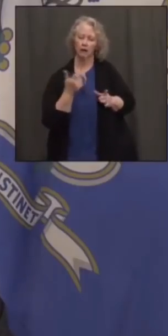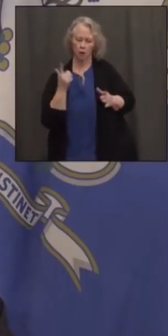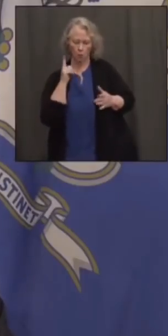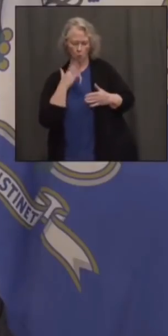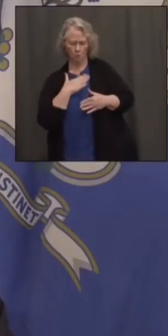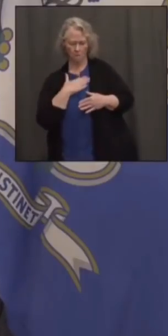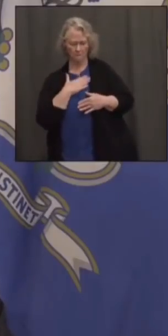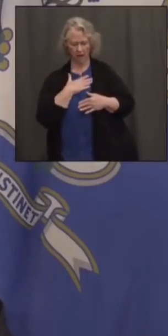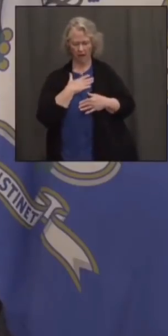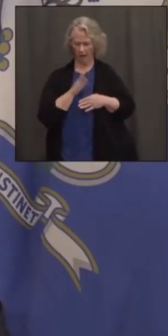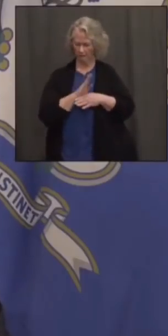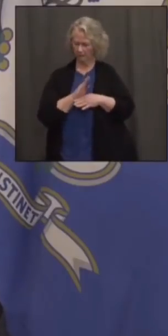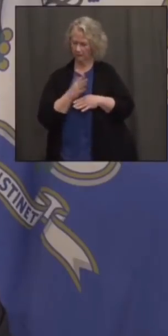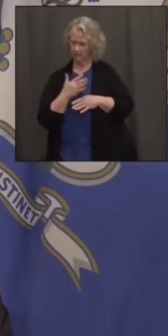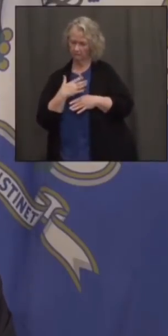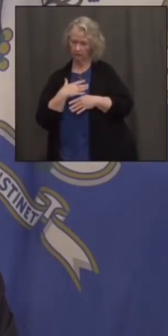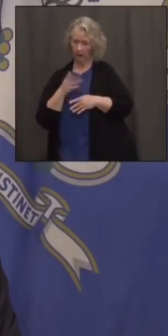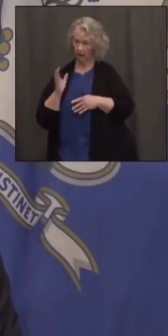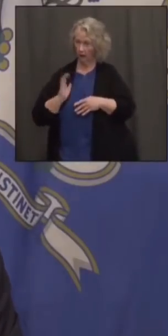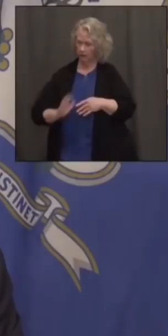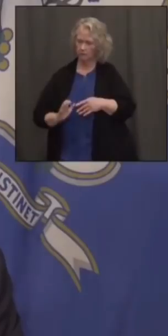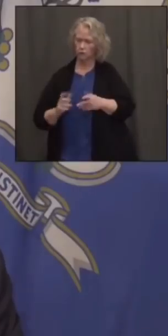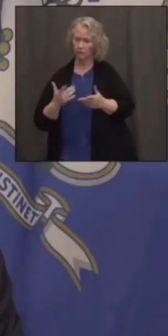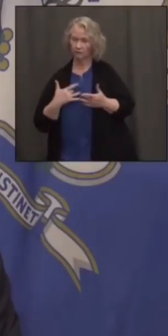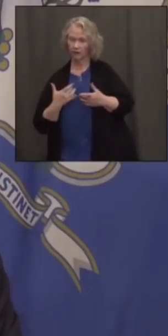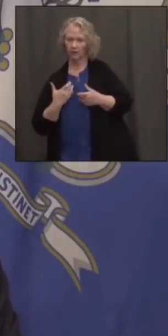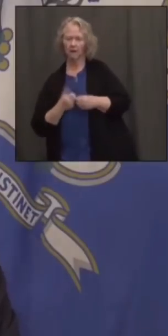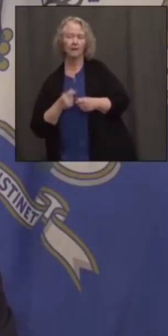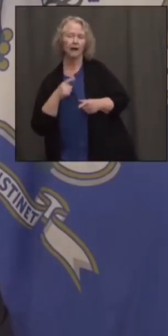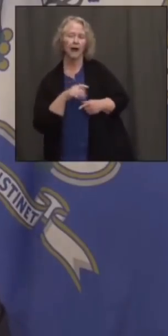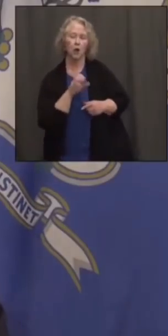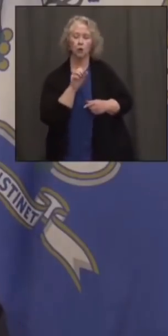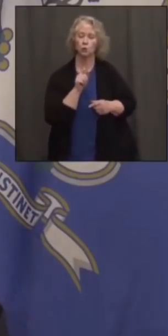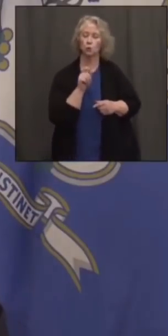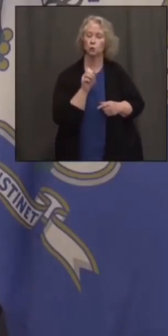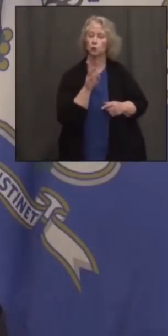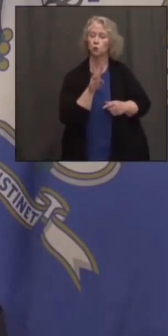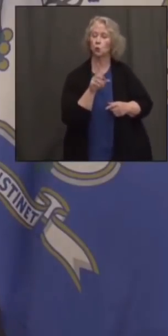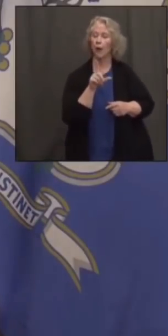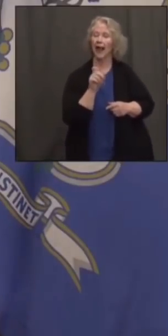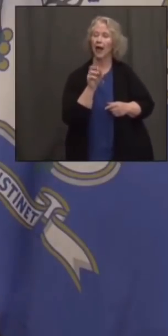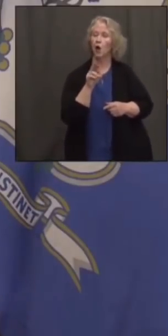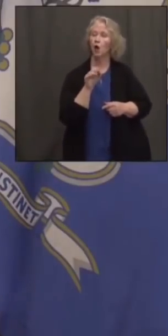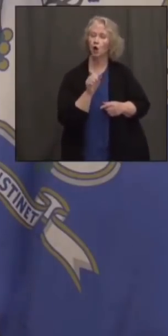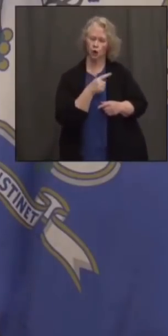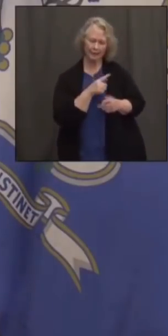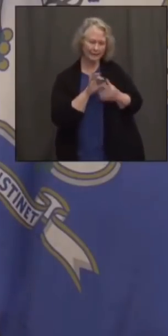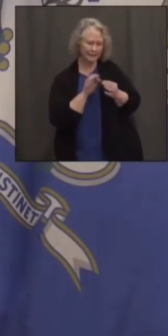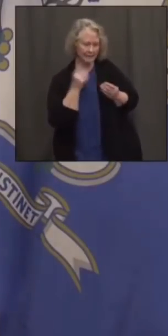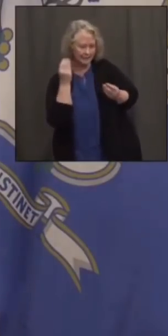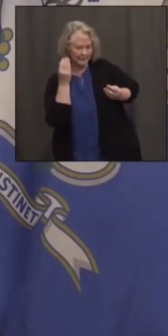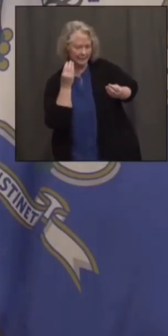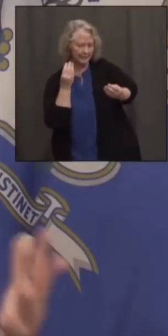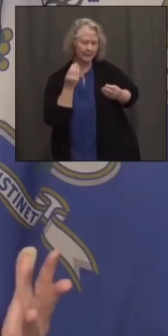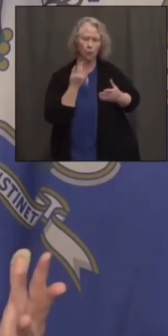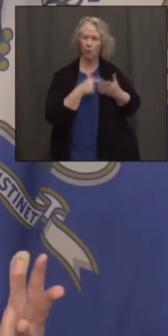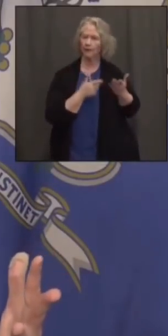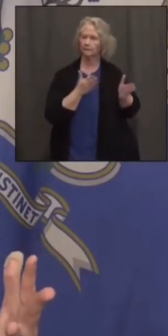and their customers as well as anybody. heard Stu Leonard's thinking out loud about it. But the question to your answer is,